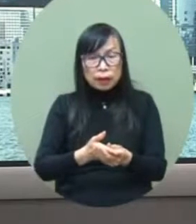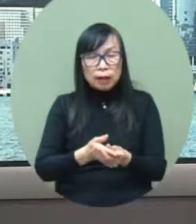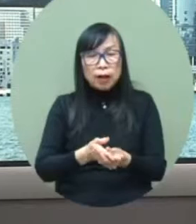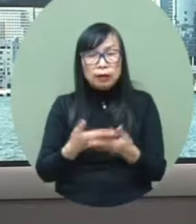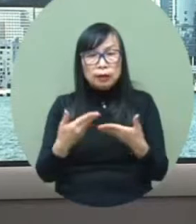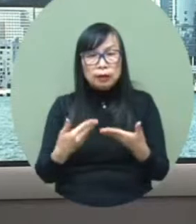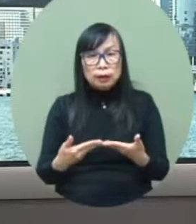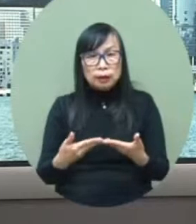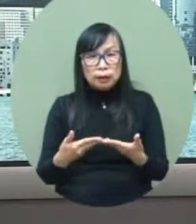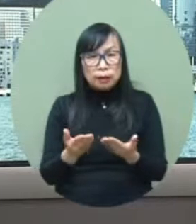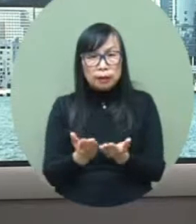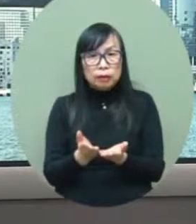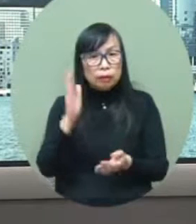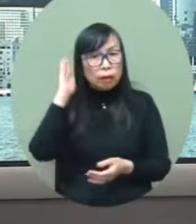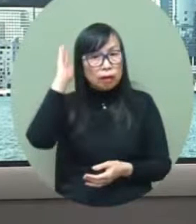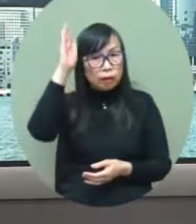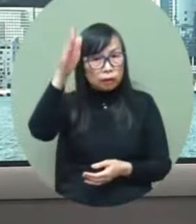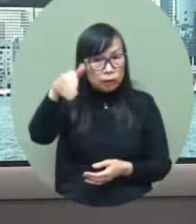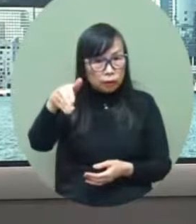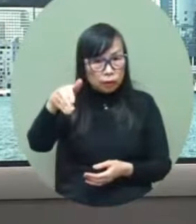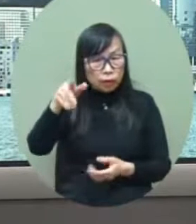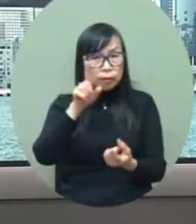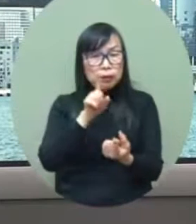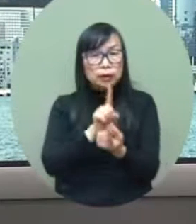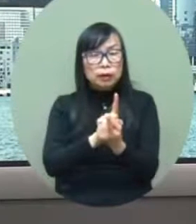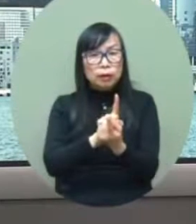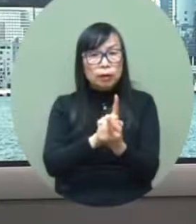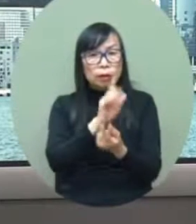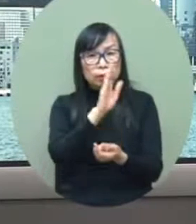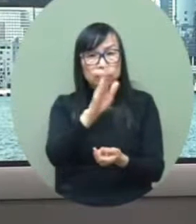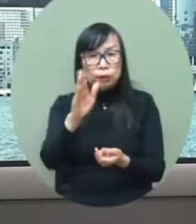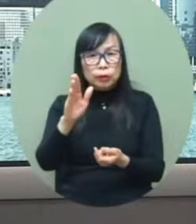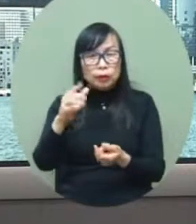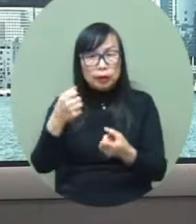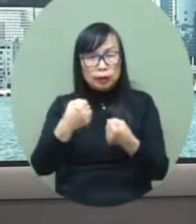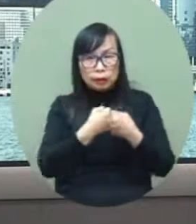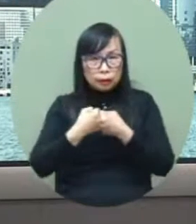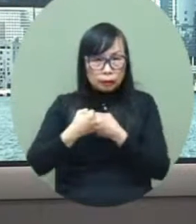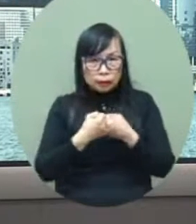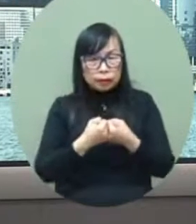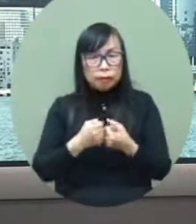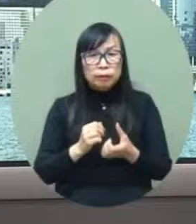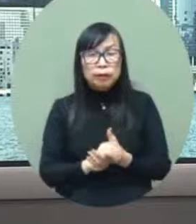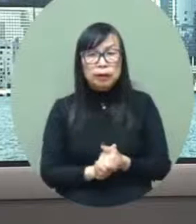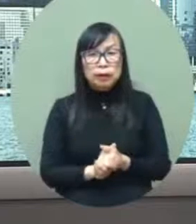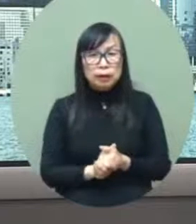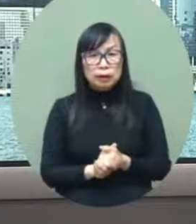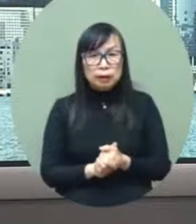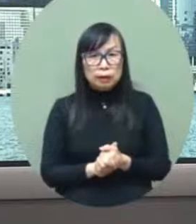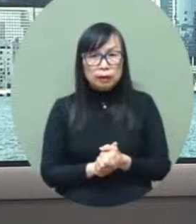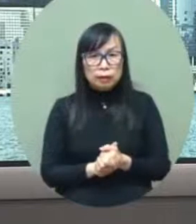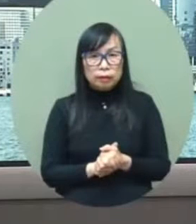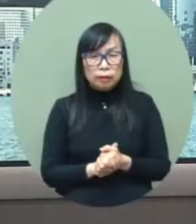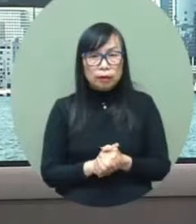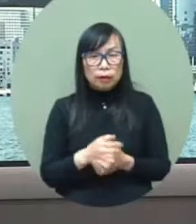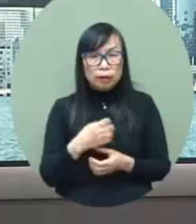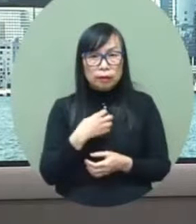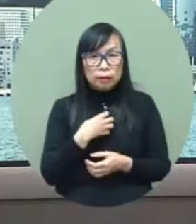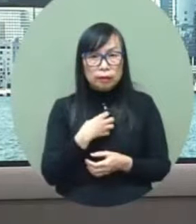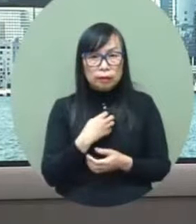the detailed plans these measures will help us meet future challenges